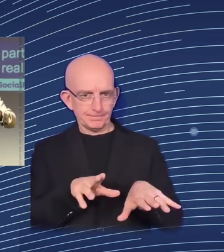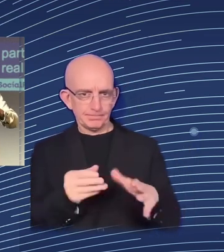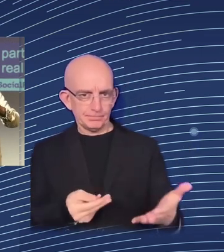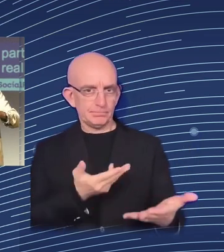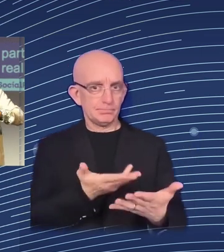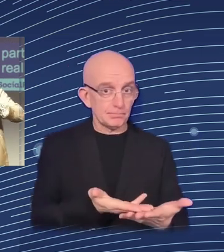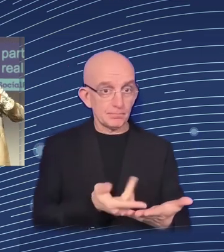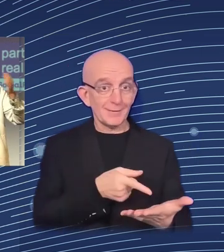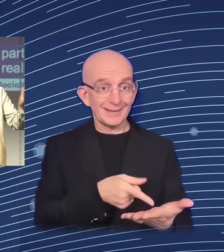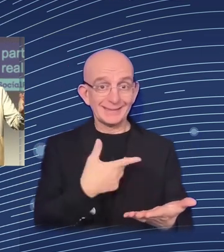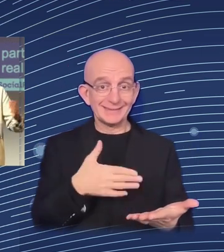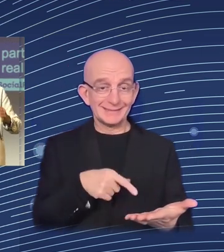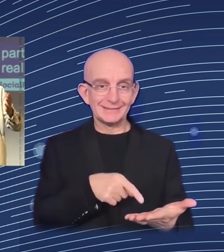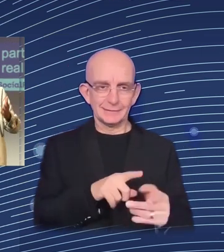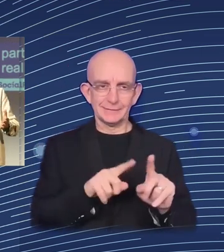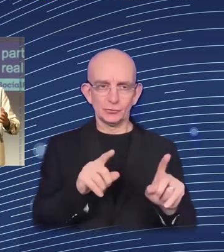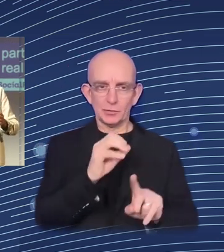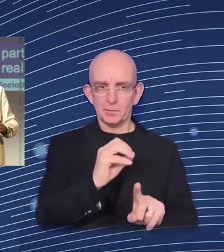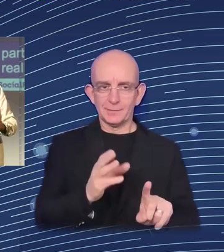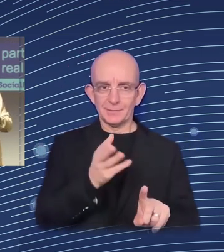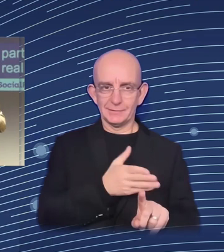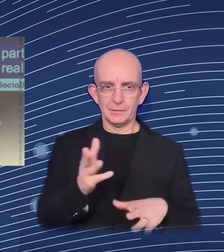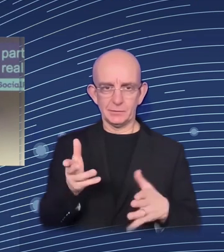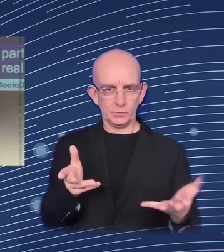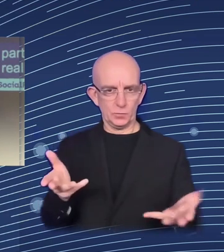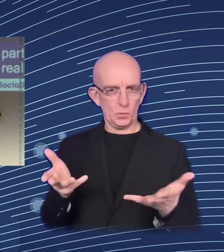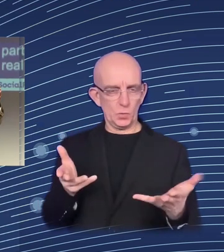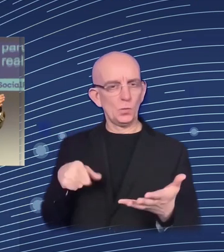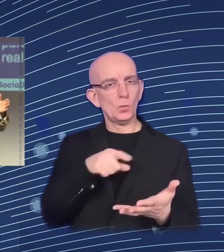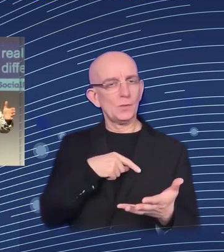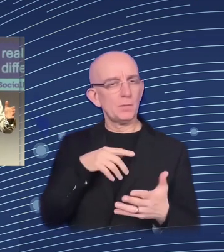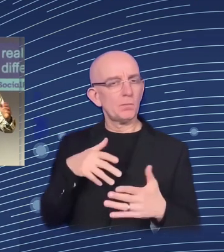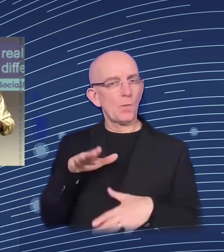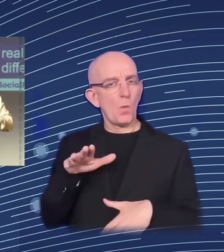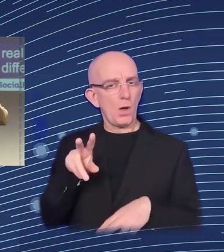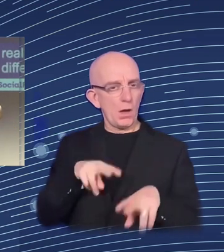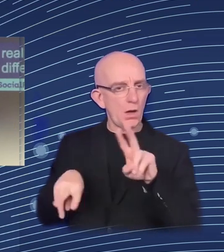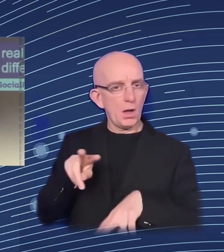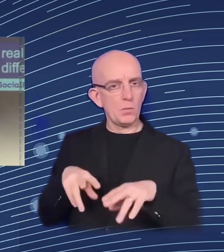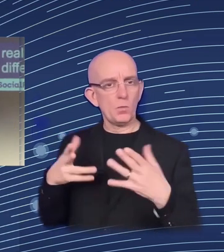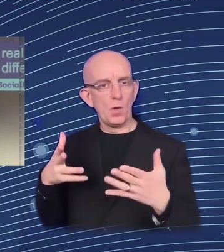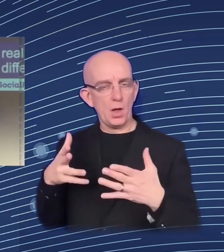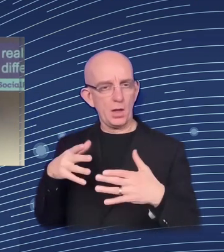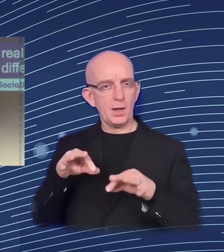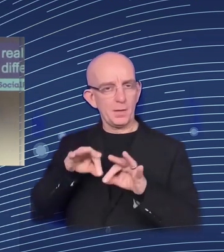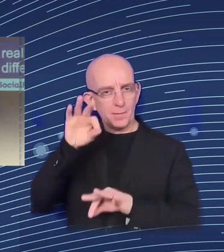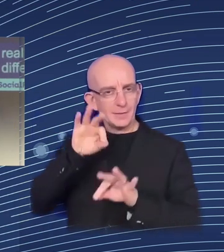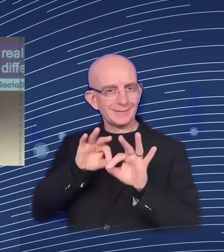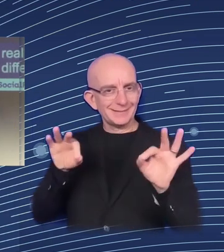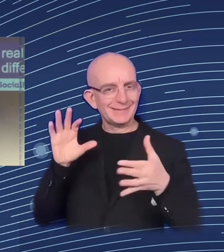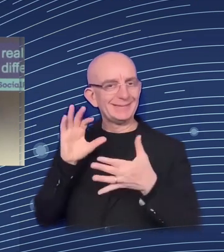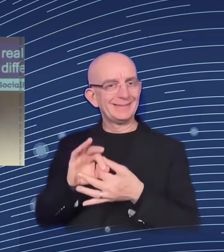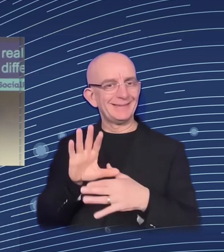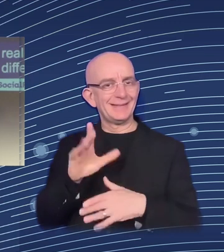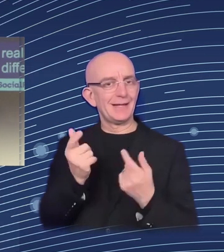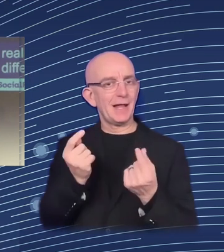now there is a whole bunch of methodology that depending on the data you have, the intervention you